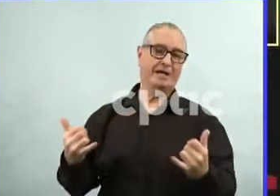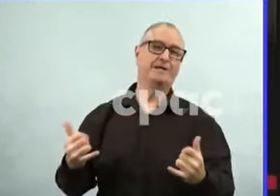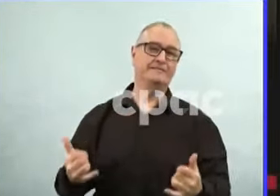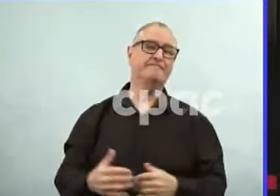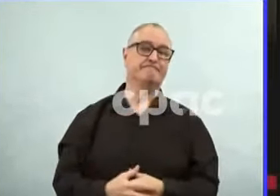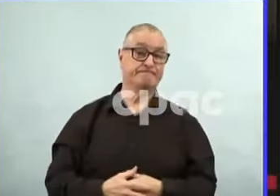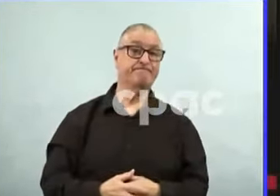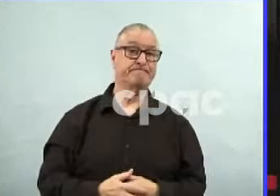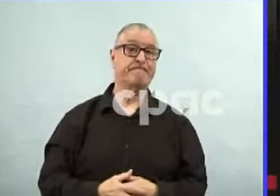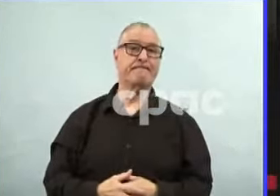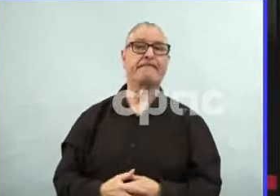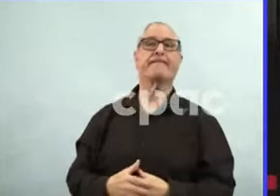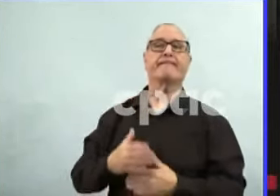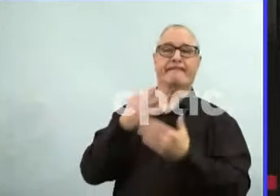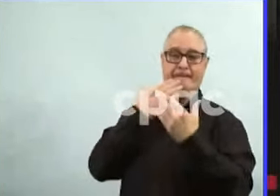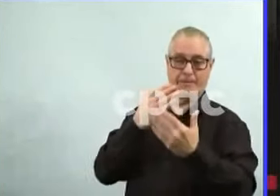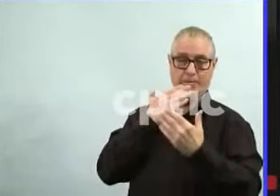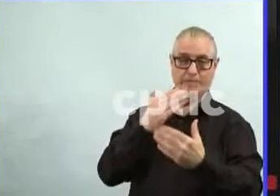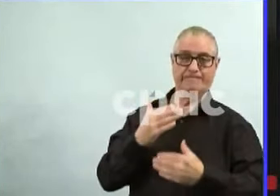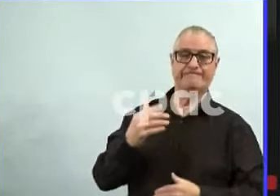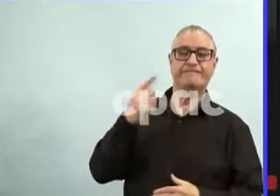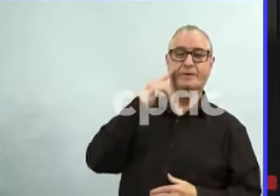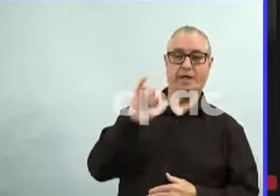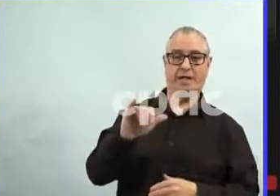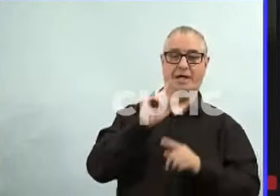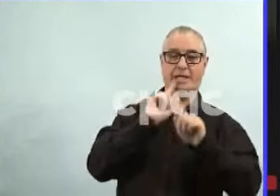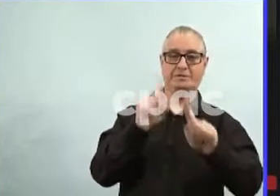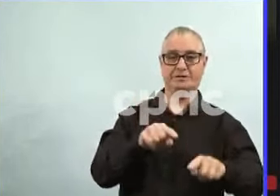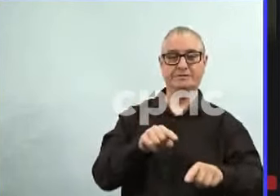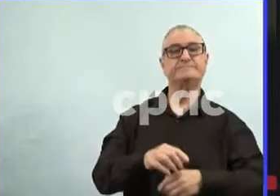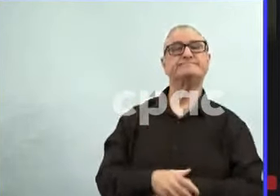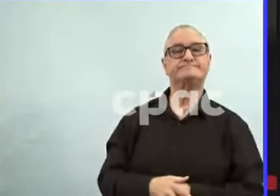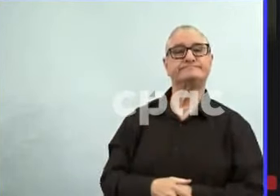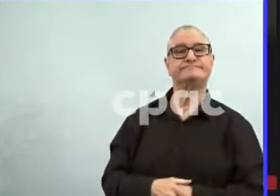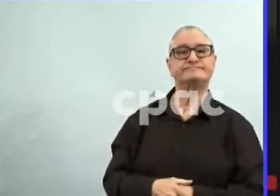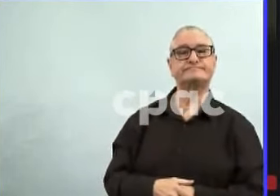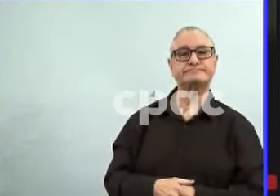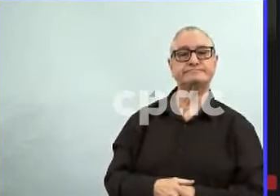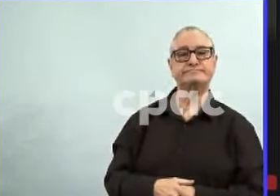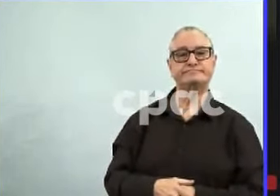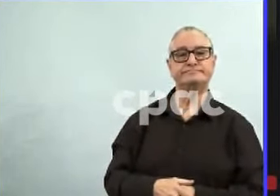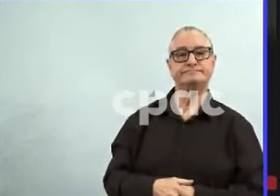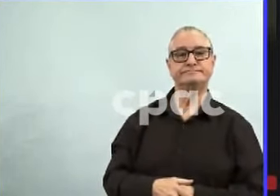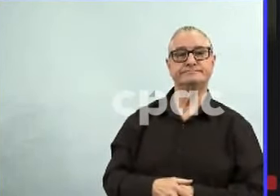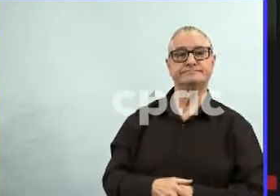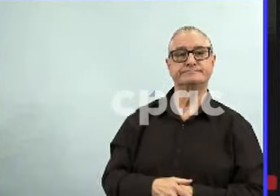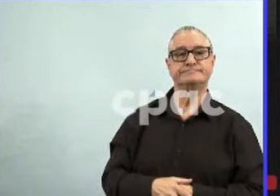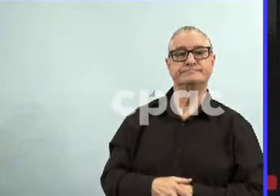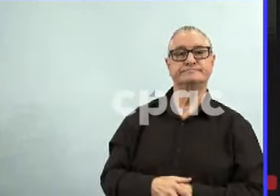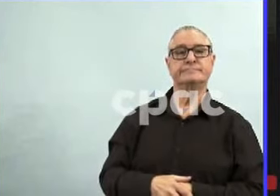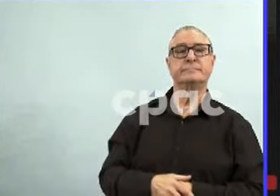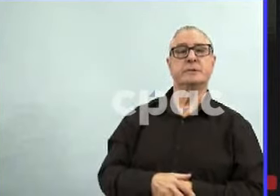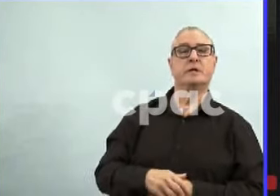Thanks for that. And just piggybacking on this. Yeah, after this,